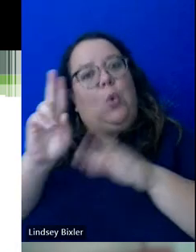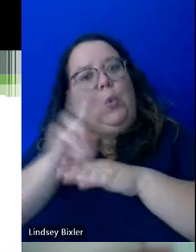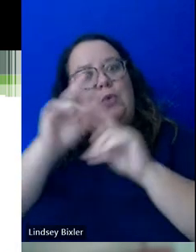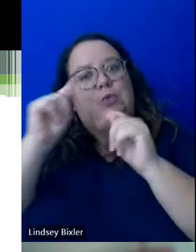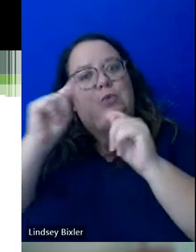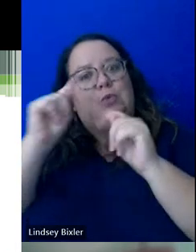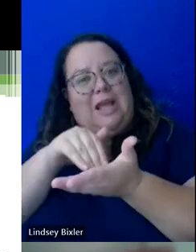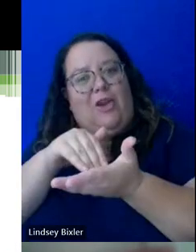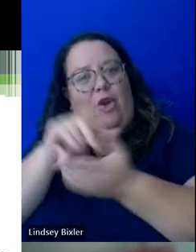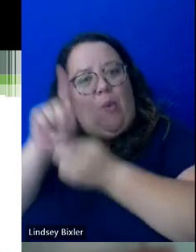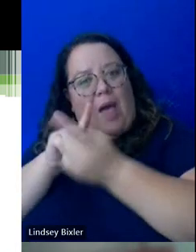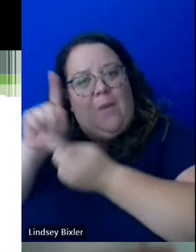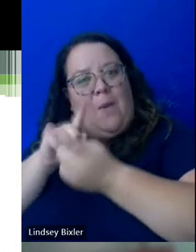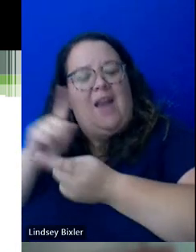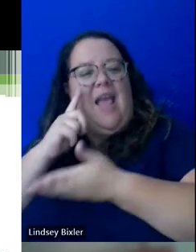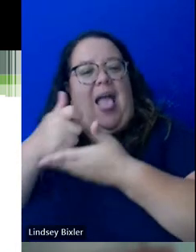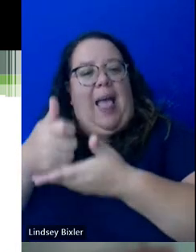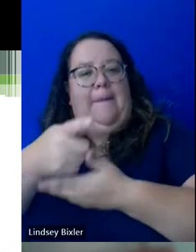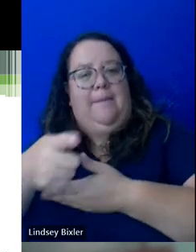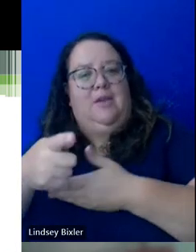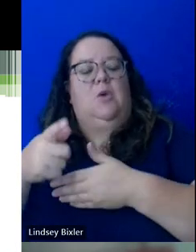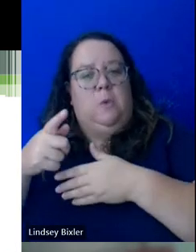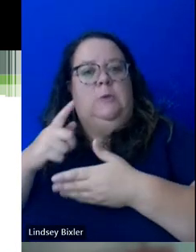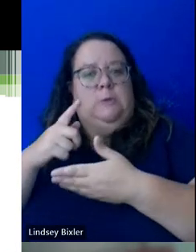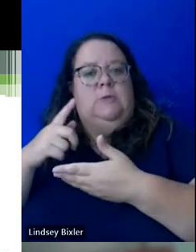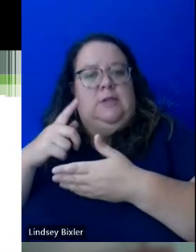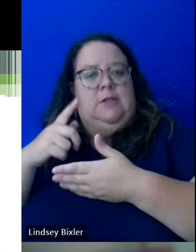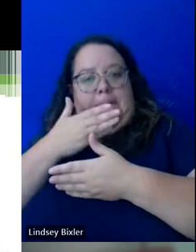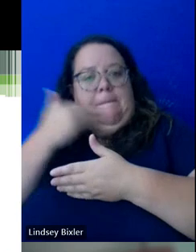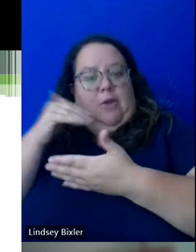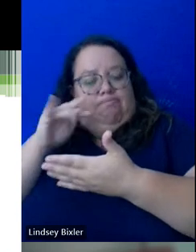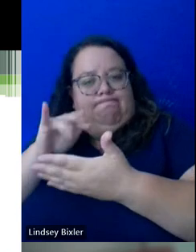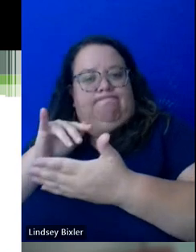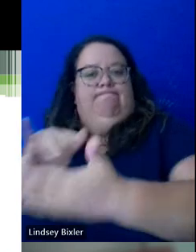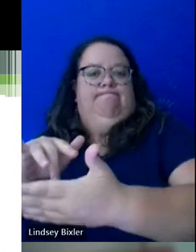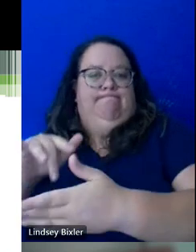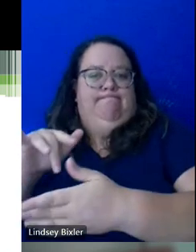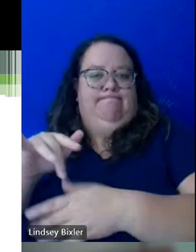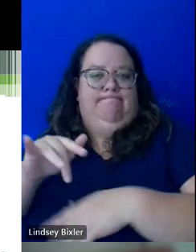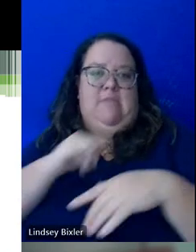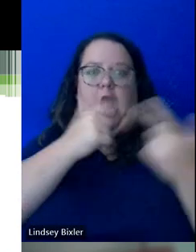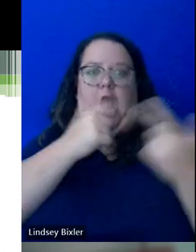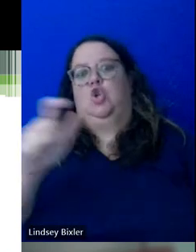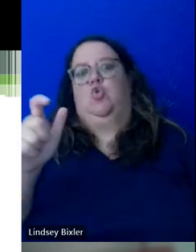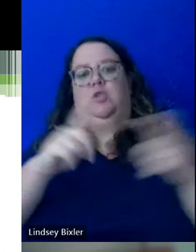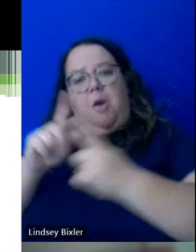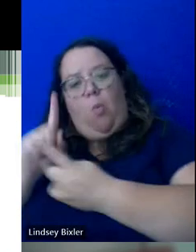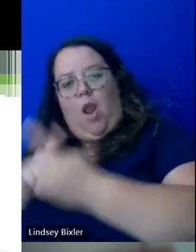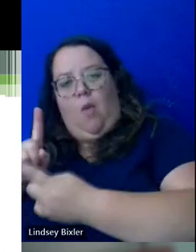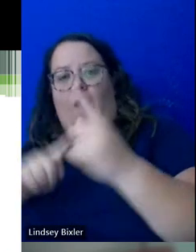and that can help, you know, give you reps with the course material in a context that isn't with, you know, 100 other students.